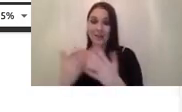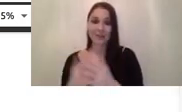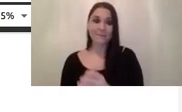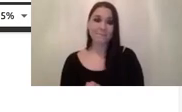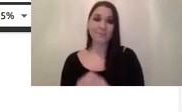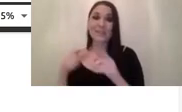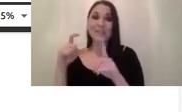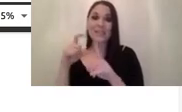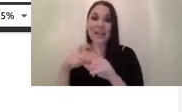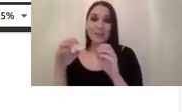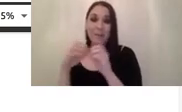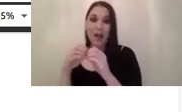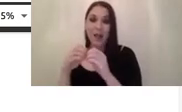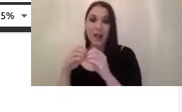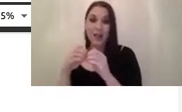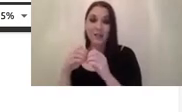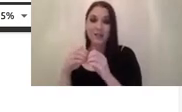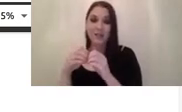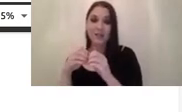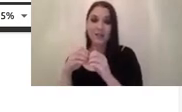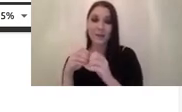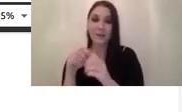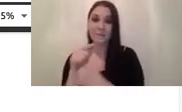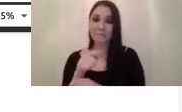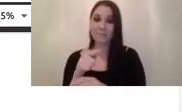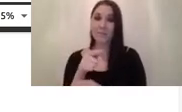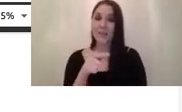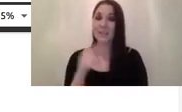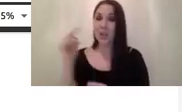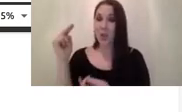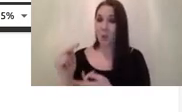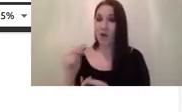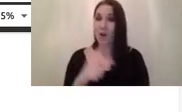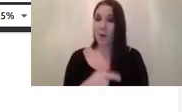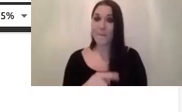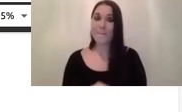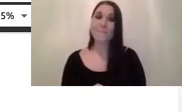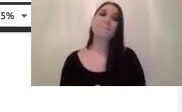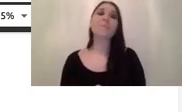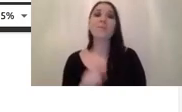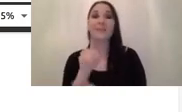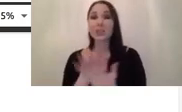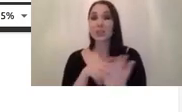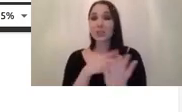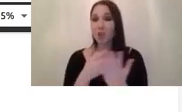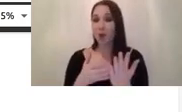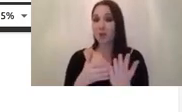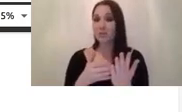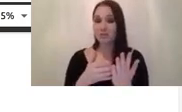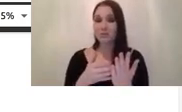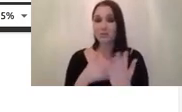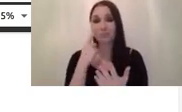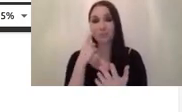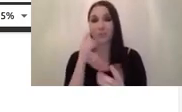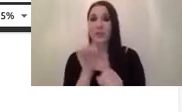and how here actually is a little bit lower so in this sort of charts in this sort of tables you can you can see